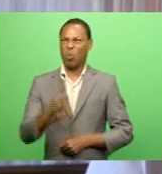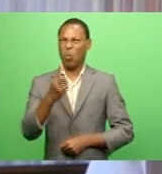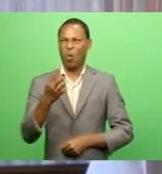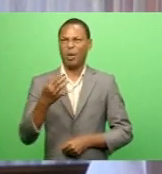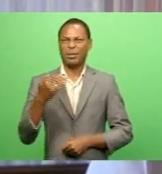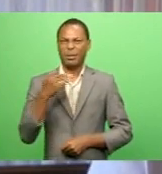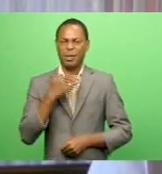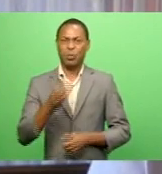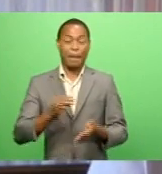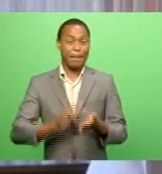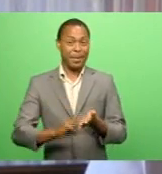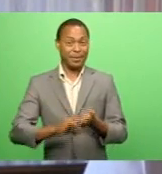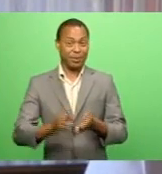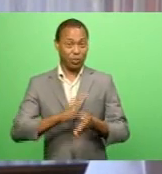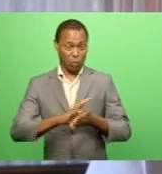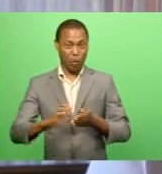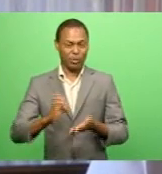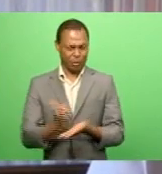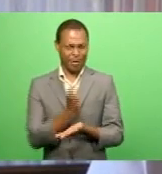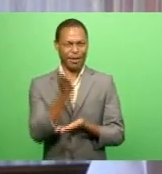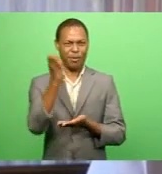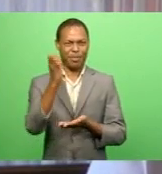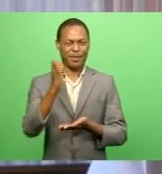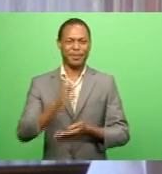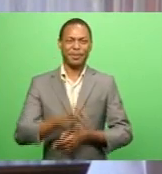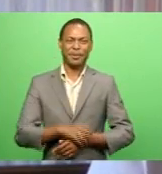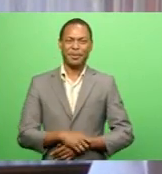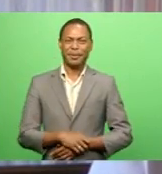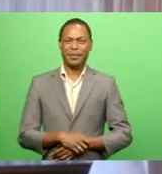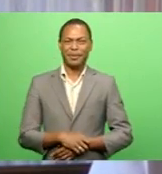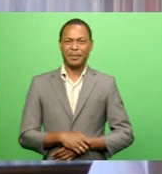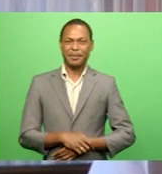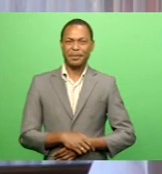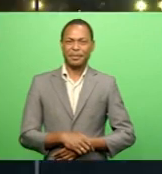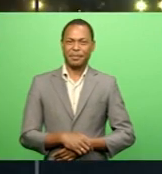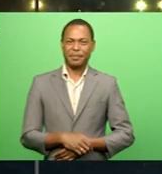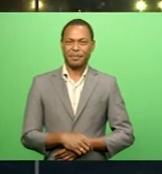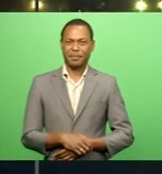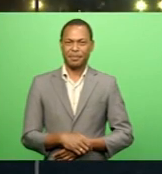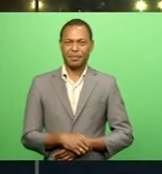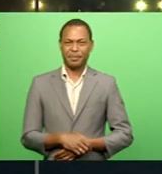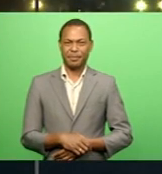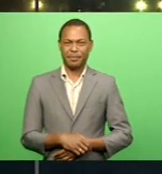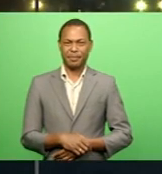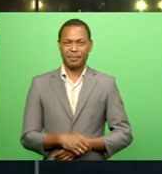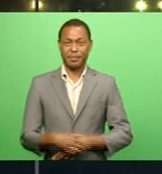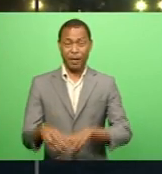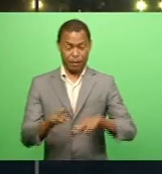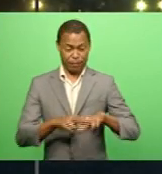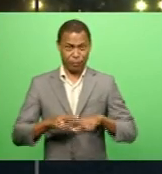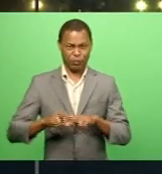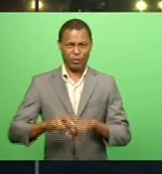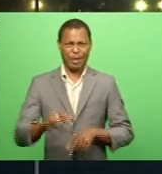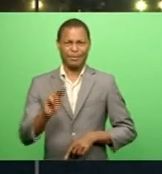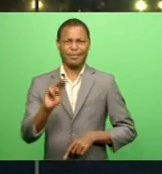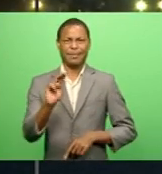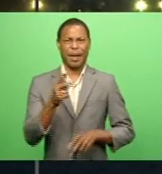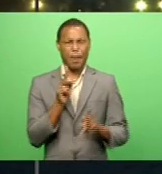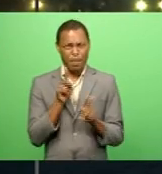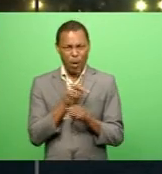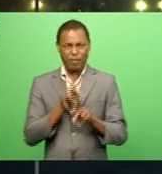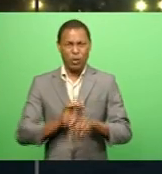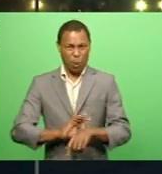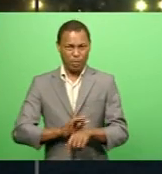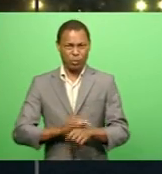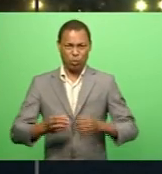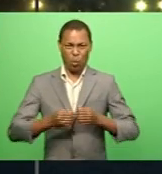dollars to our economy Chosea Anunga, FBC News Fiji's second private hospital opened